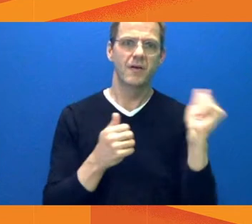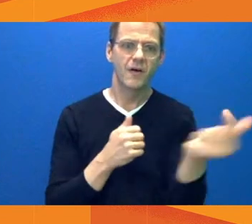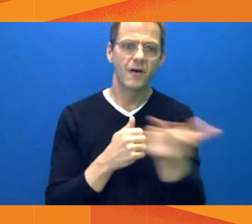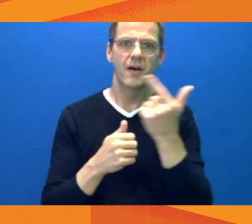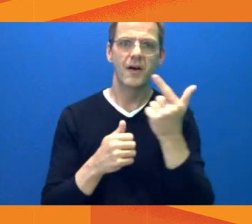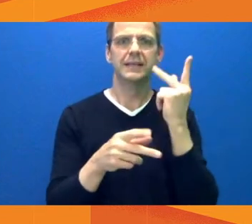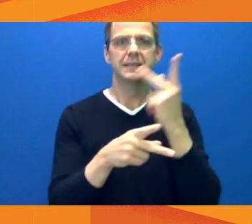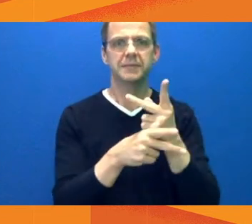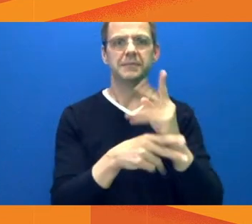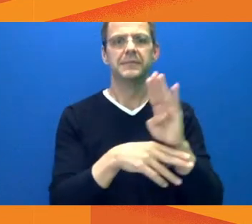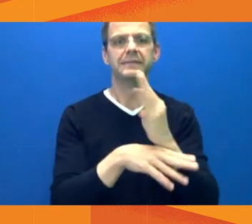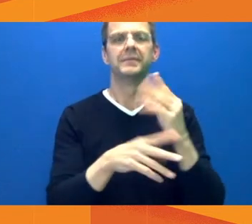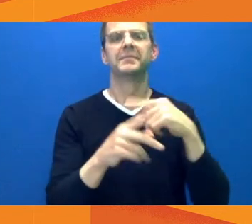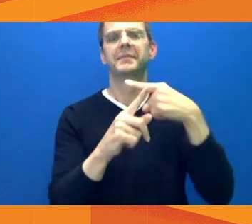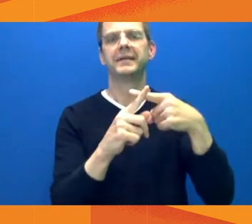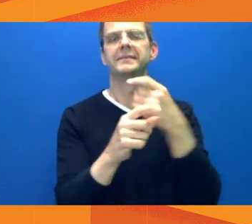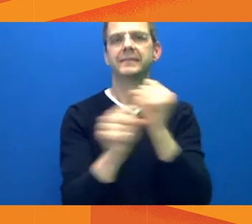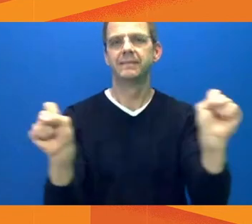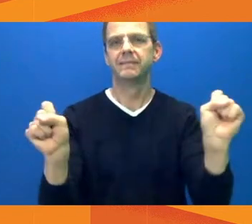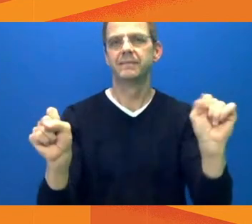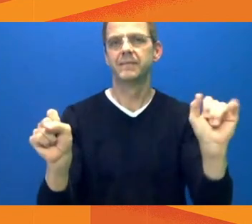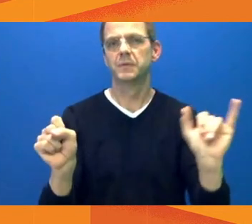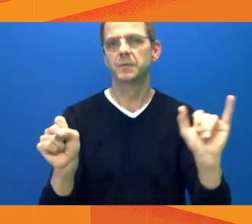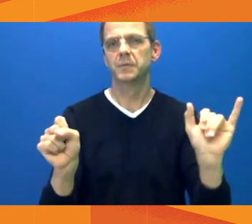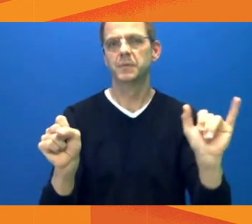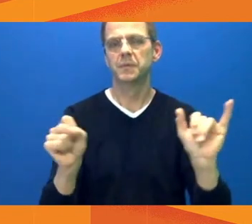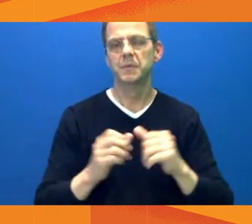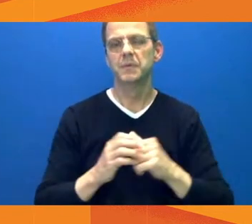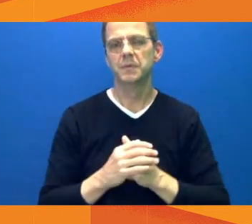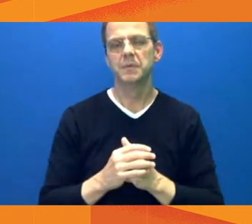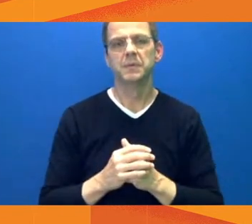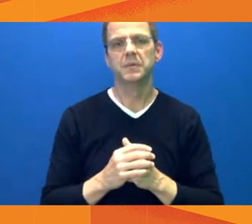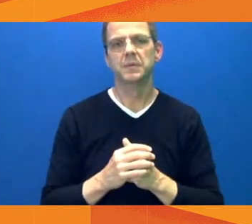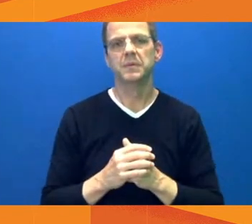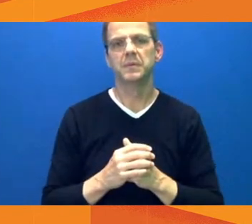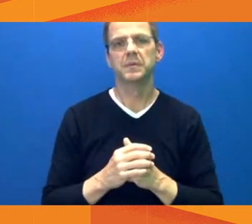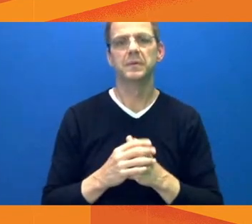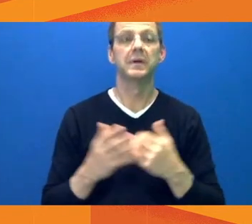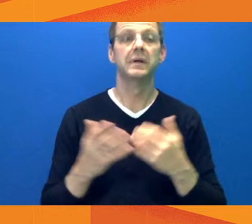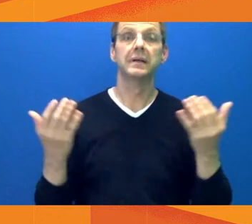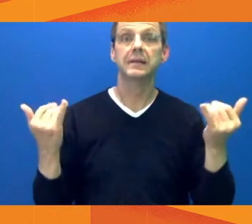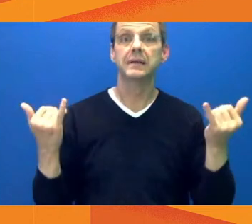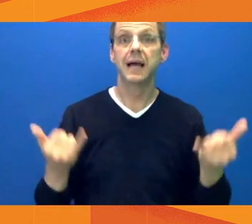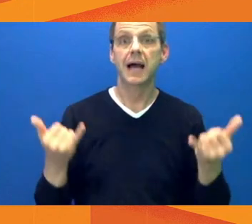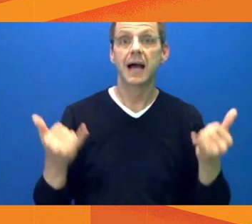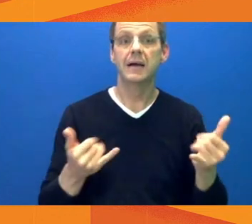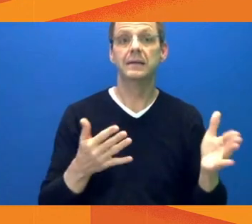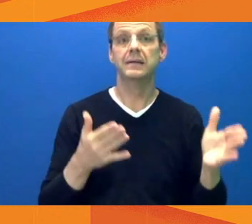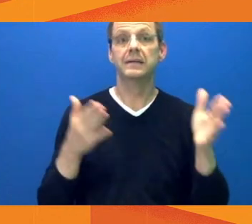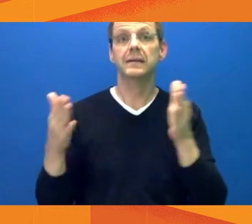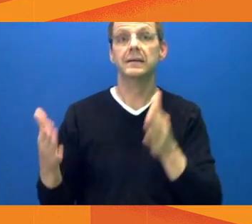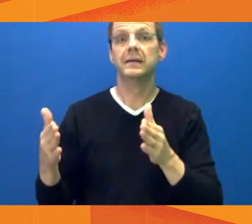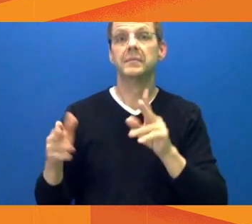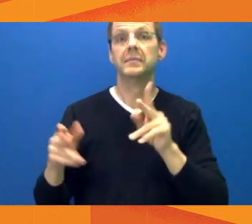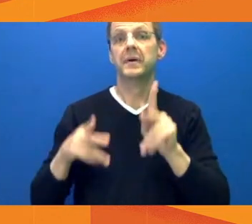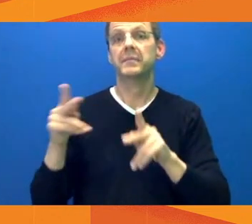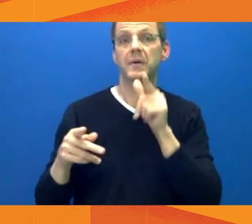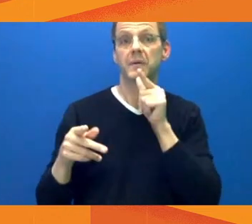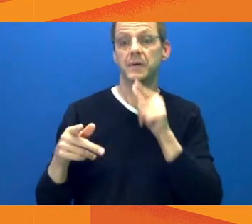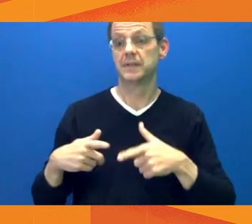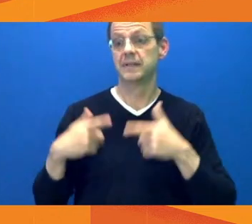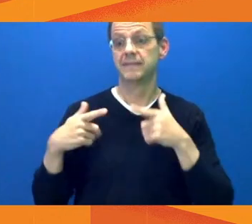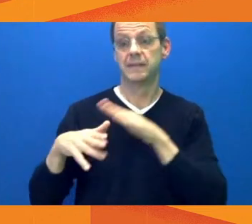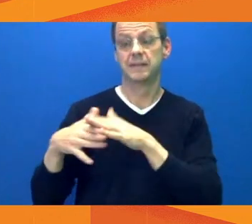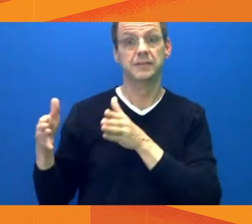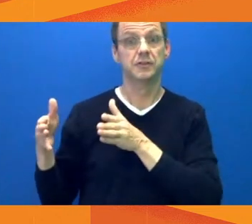we got an update on how the city is adapting its support for our homeless community. Topinawa may have closed, but our support for vulnerable Edmontonians